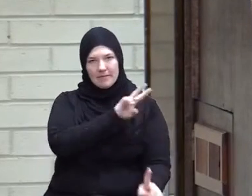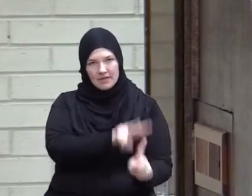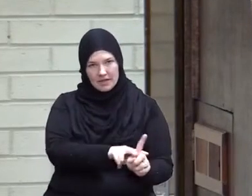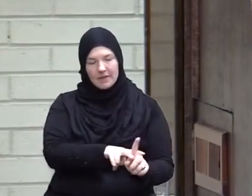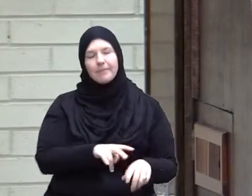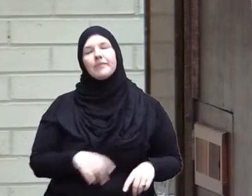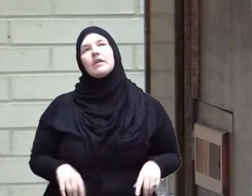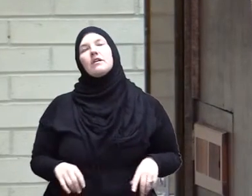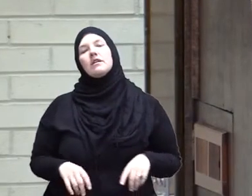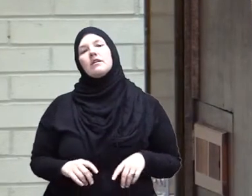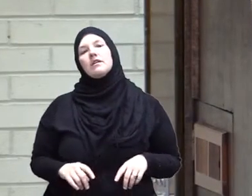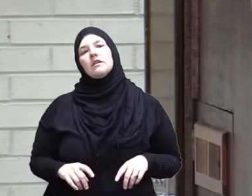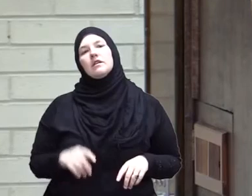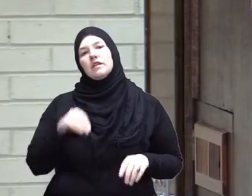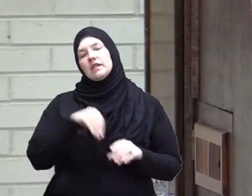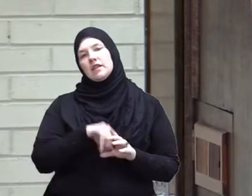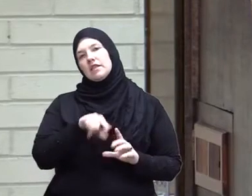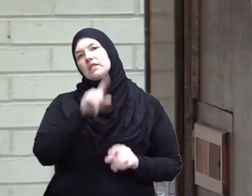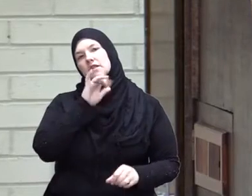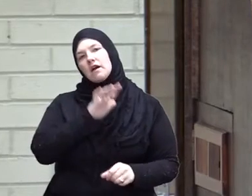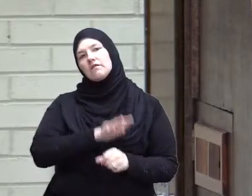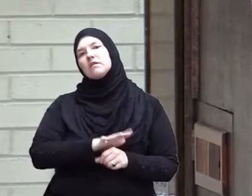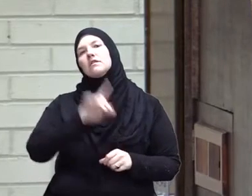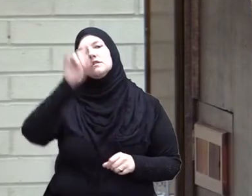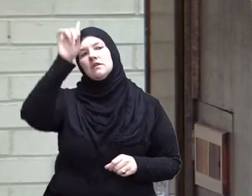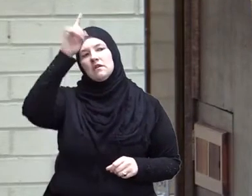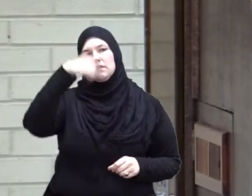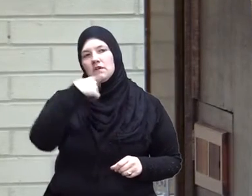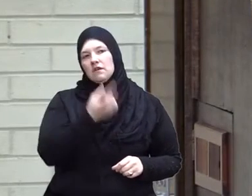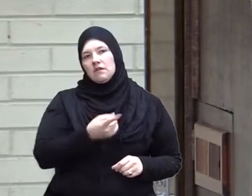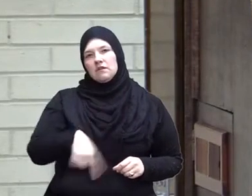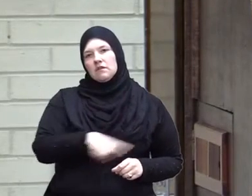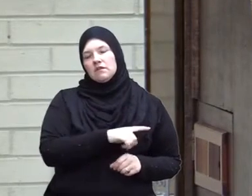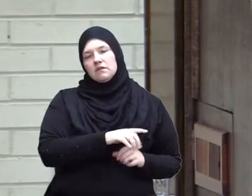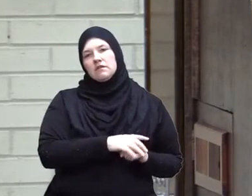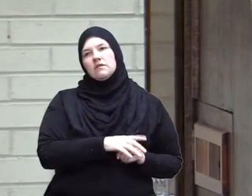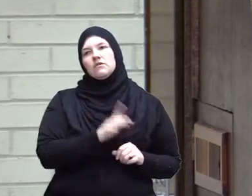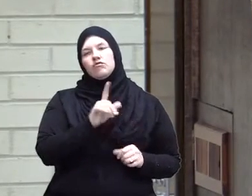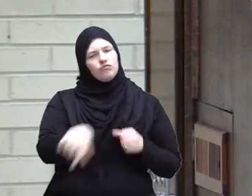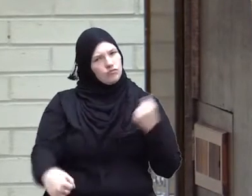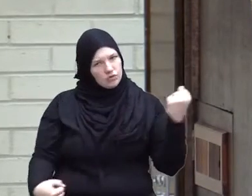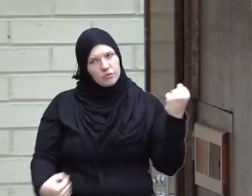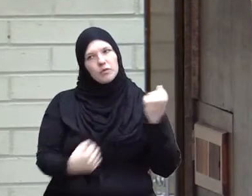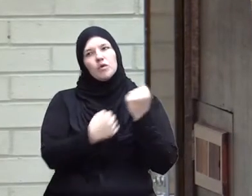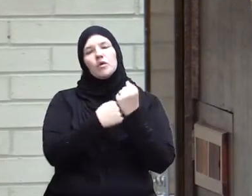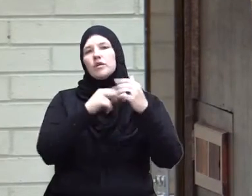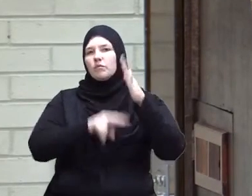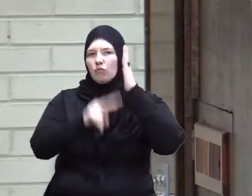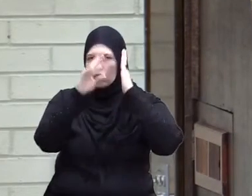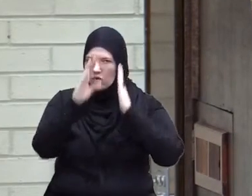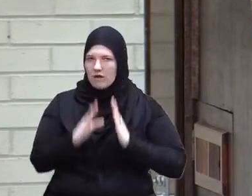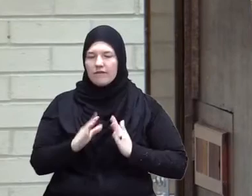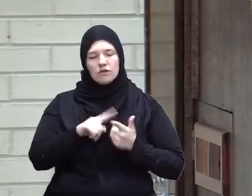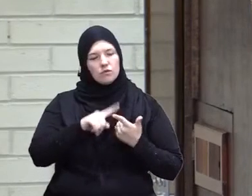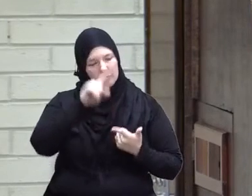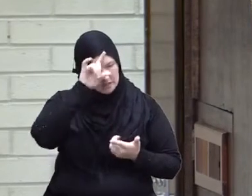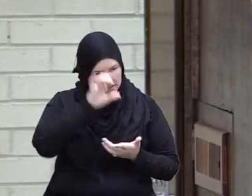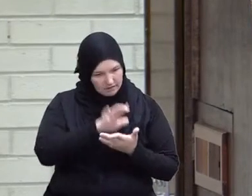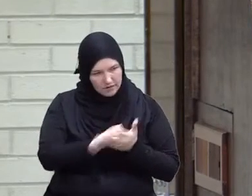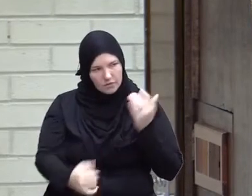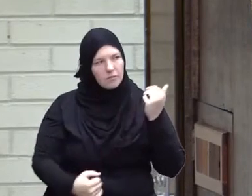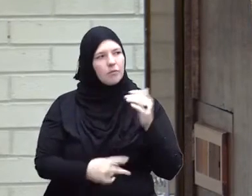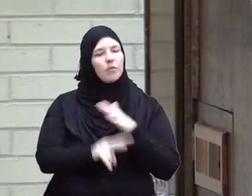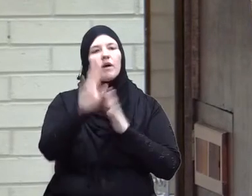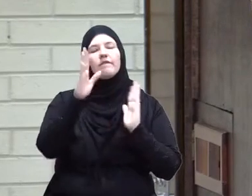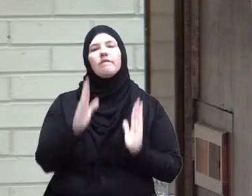so in this covenant Allah is telling them to support the prophets to believe in the prophets and